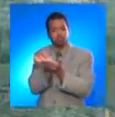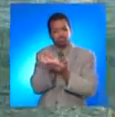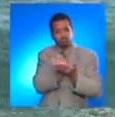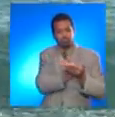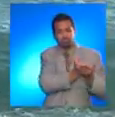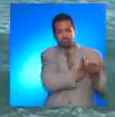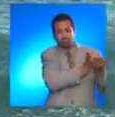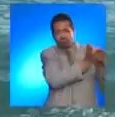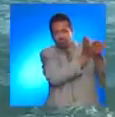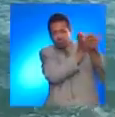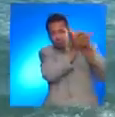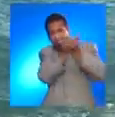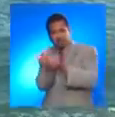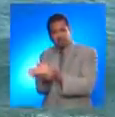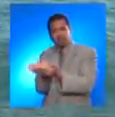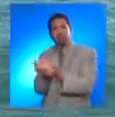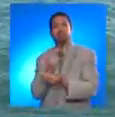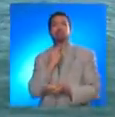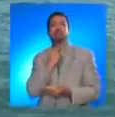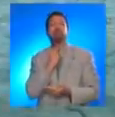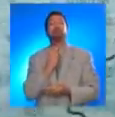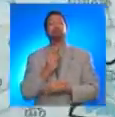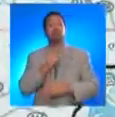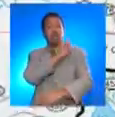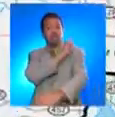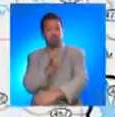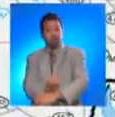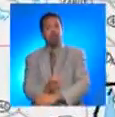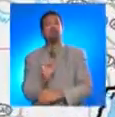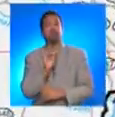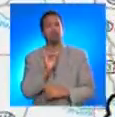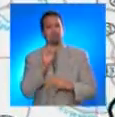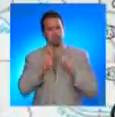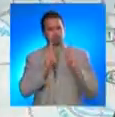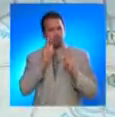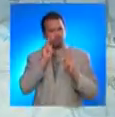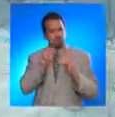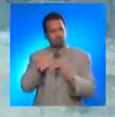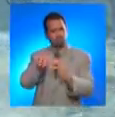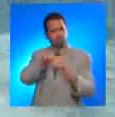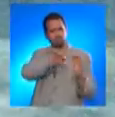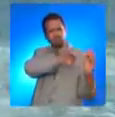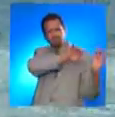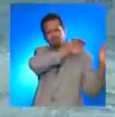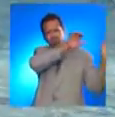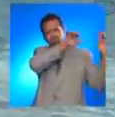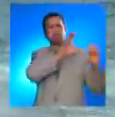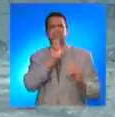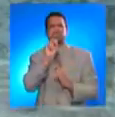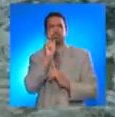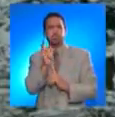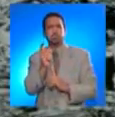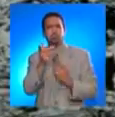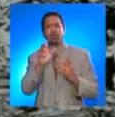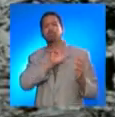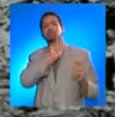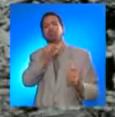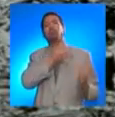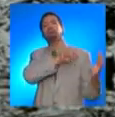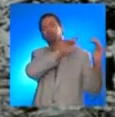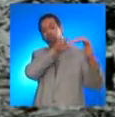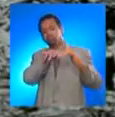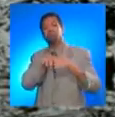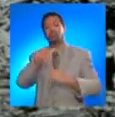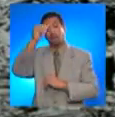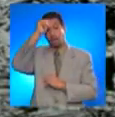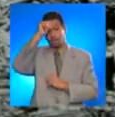minutes when the water receded. In Isabela, along the north coast, the wave was seen by many people a half